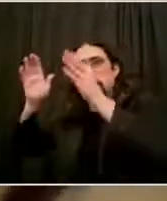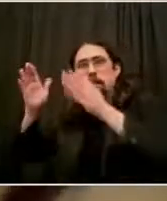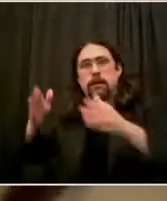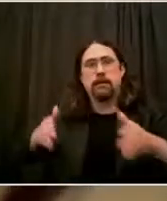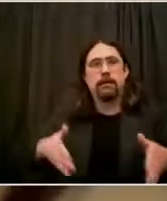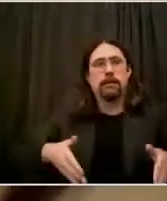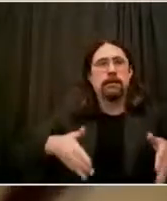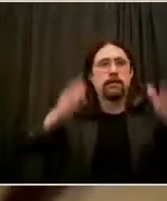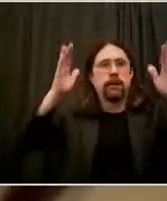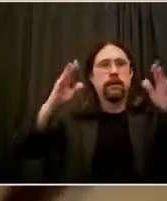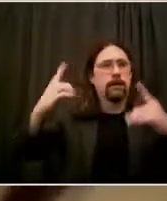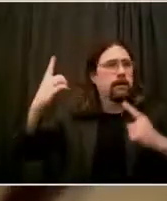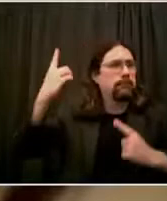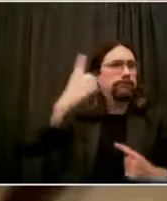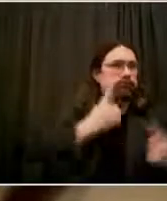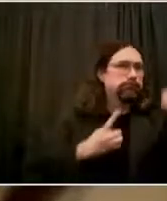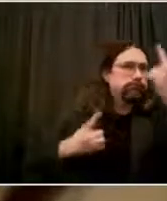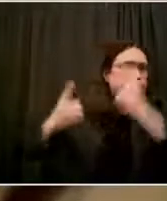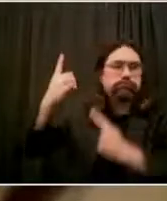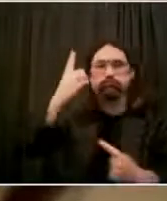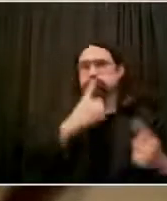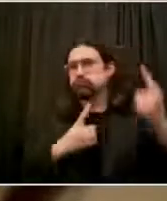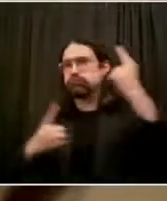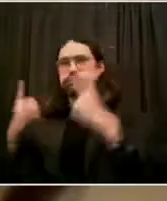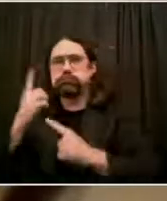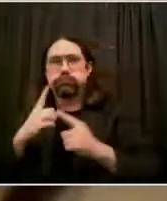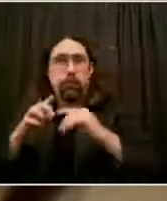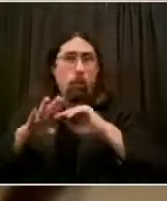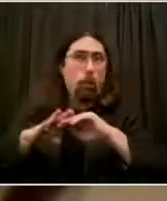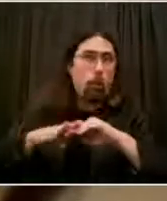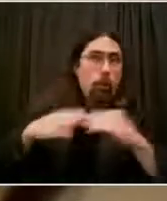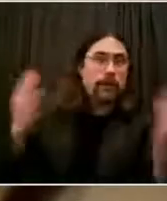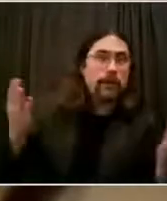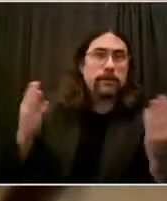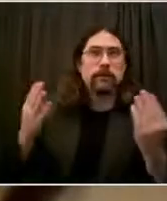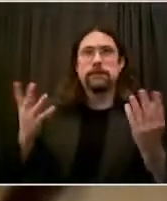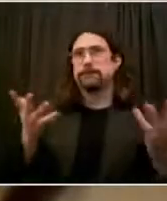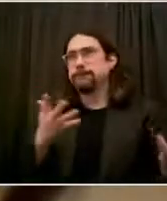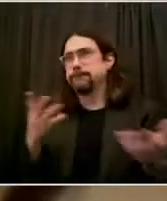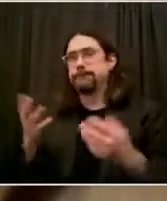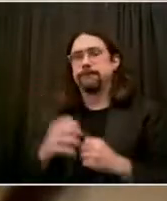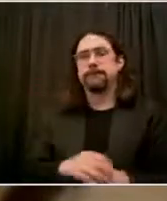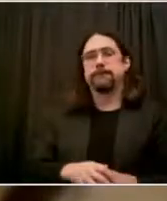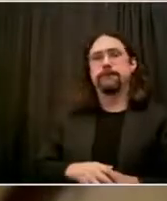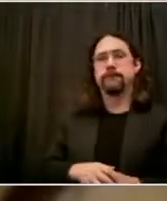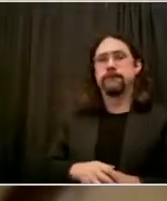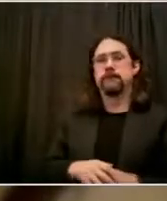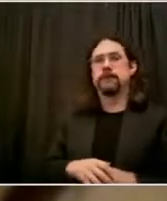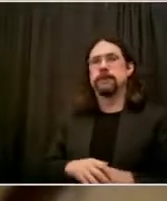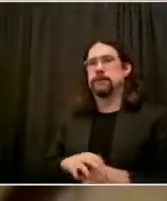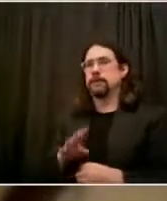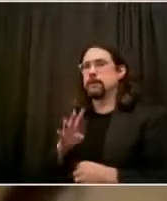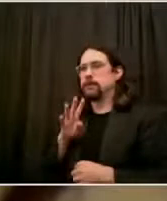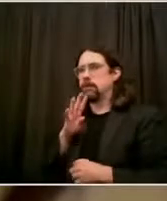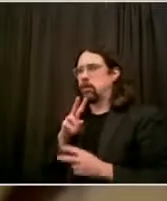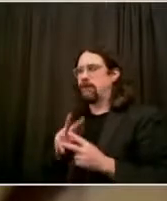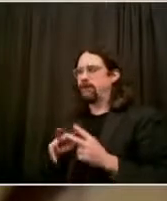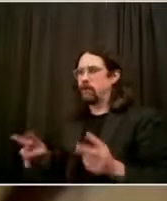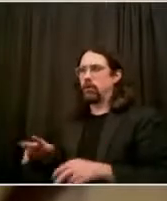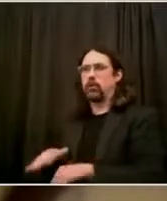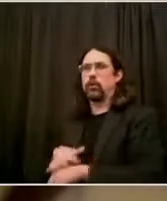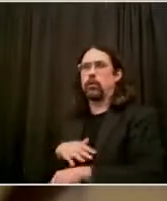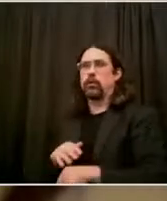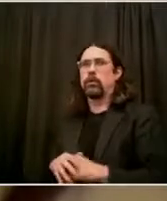They want to open up their doors to invite those churches to use their facilities so that they could have staggered hours for church